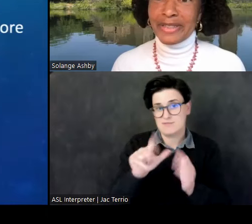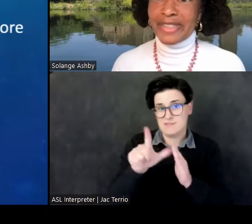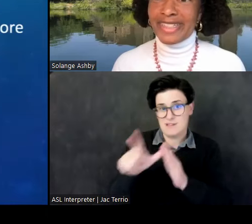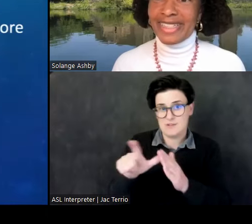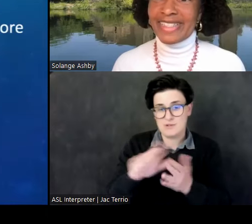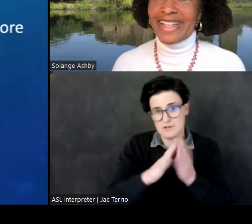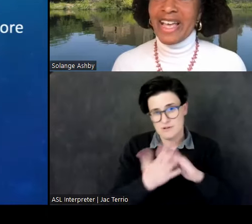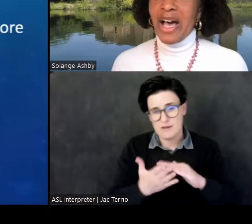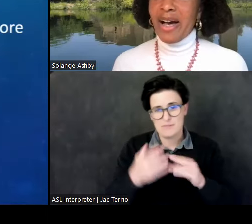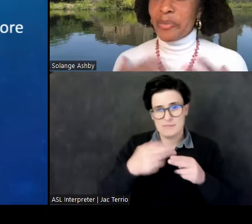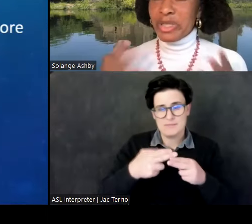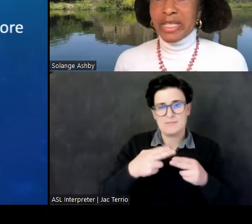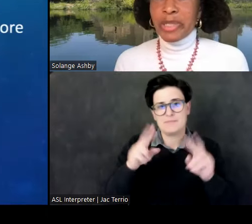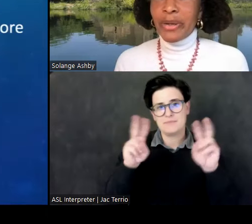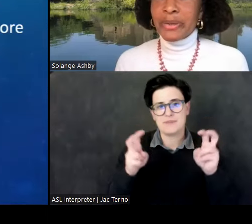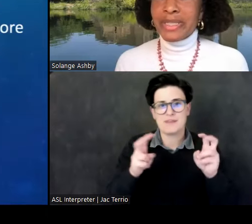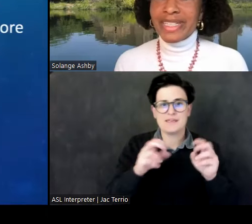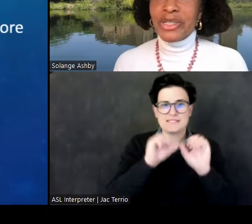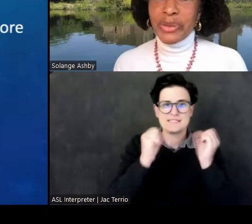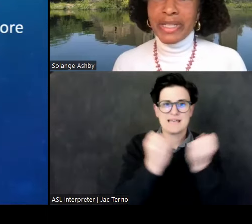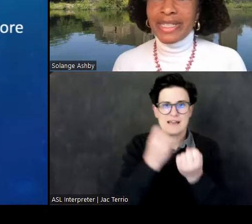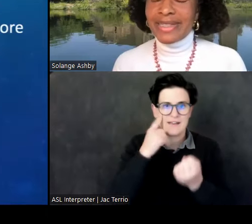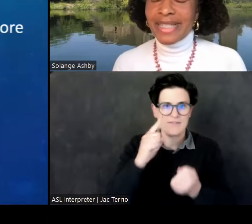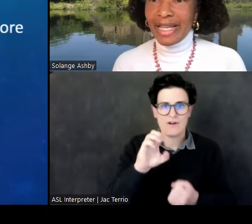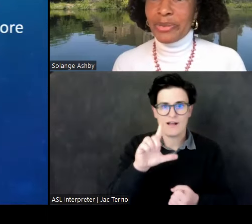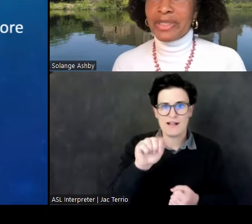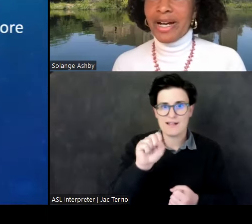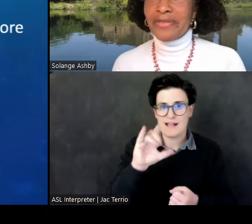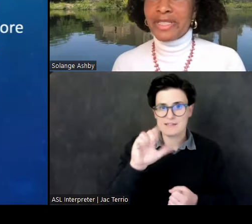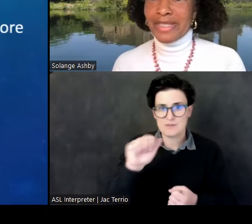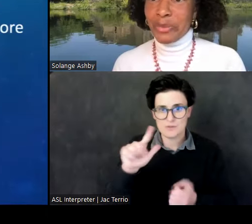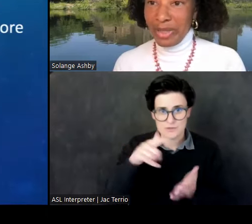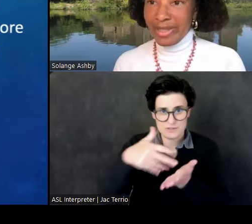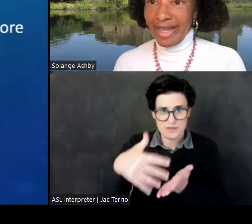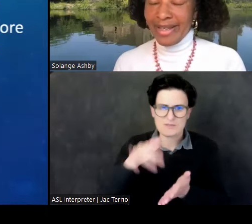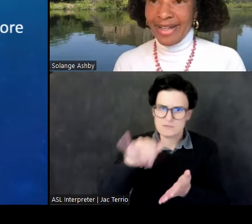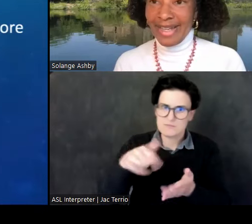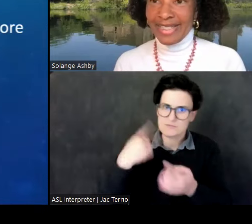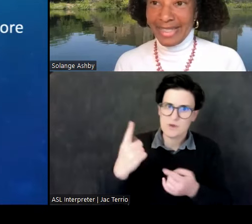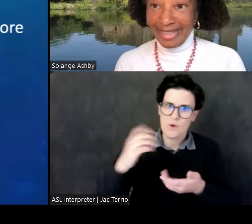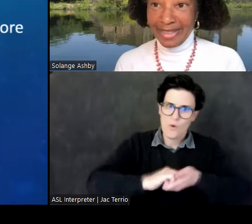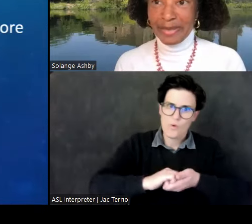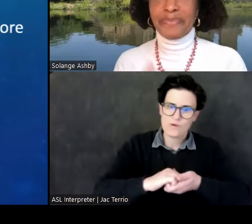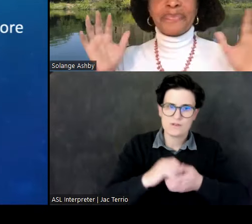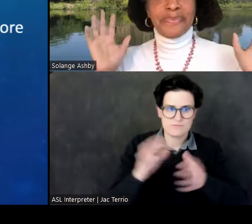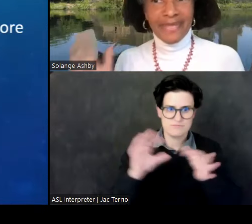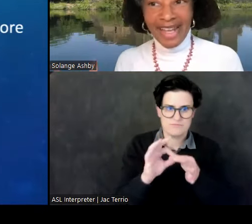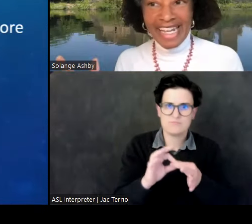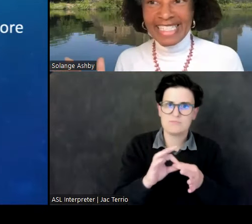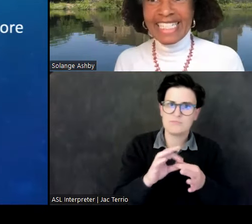Classical Studies, which has been holding joint annual conferences with AIA since